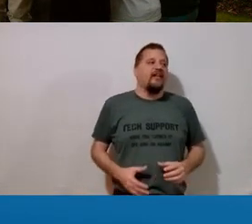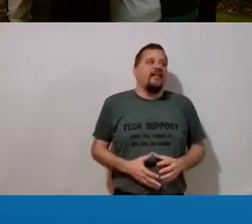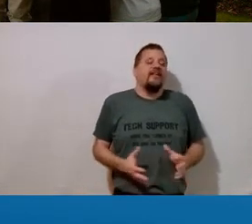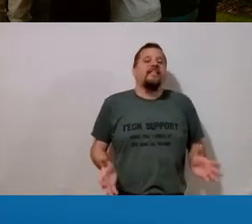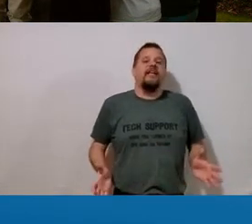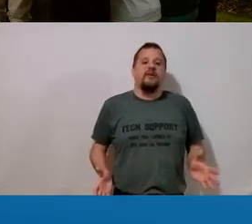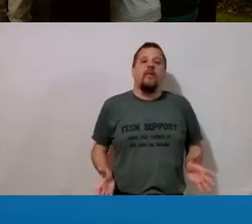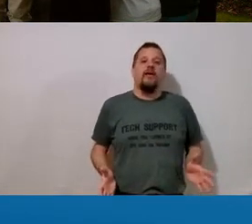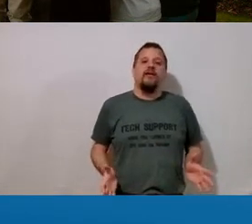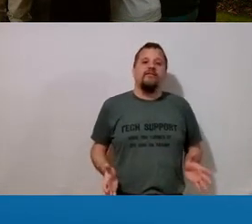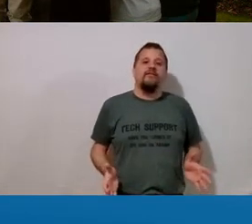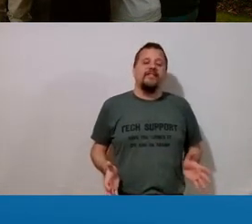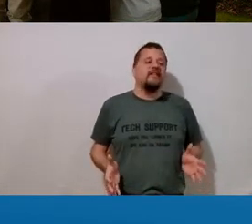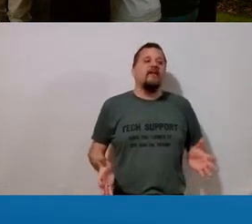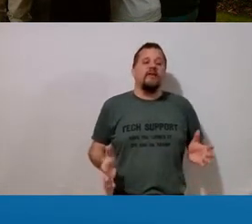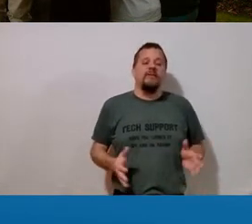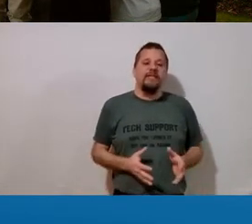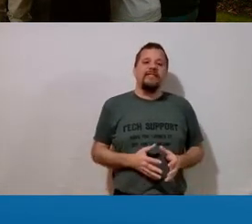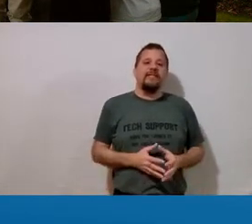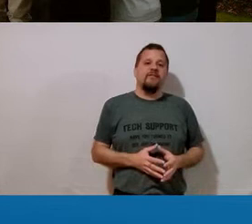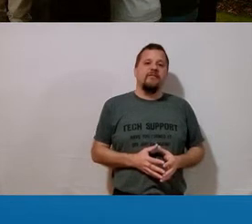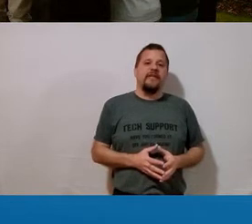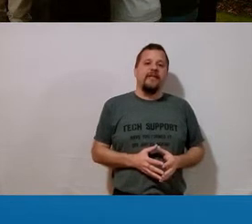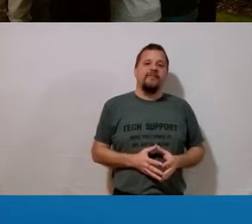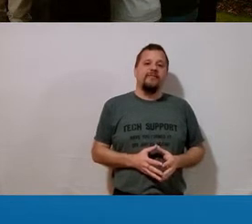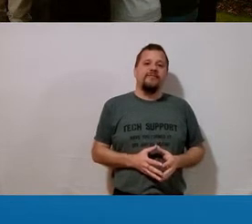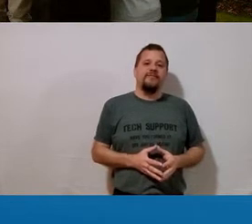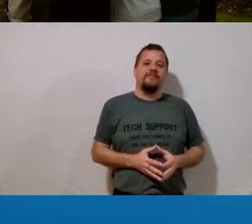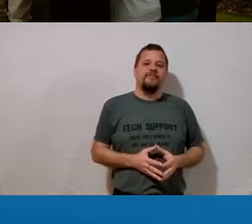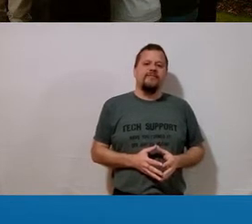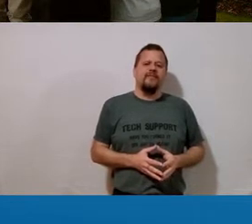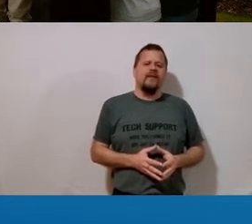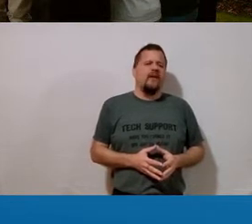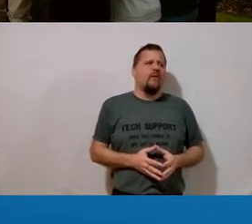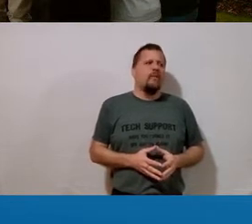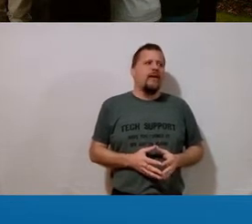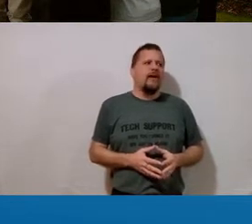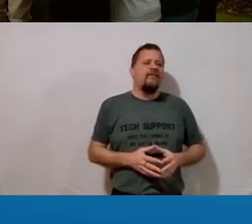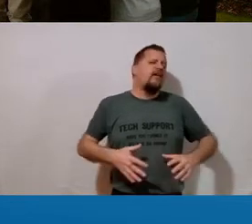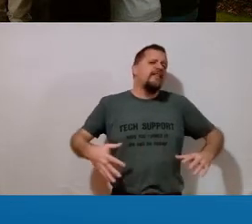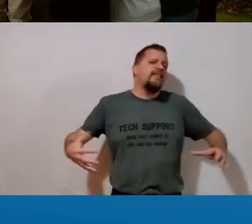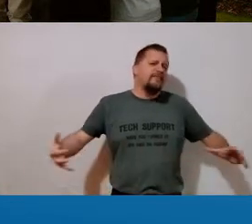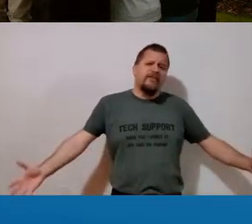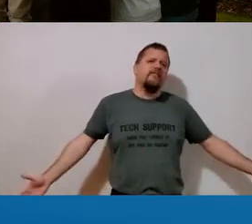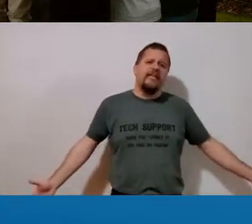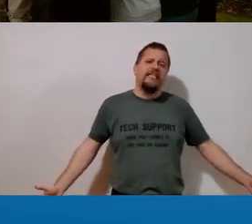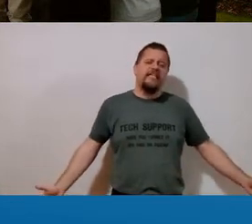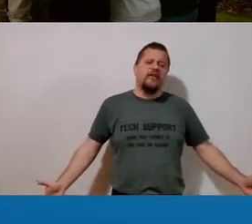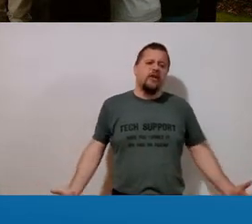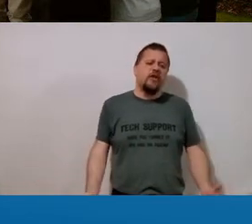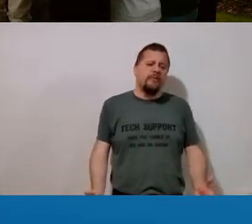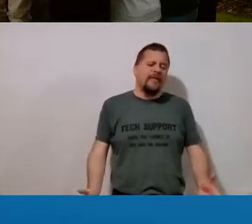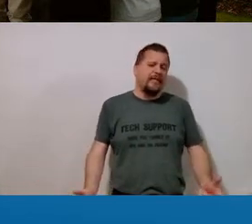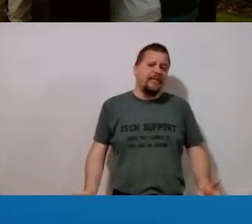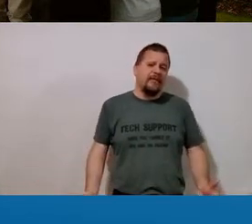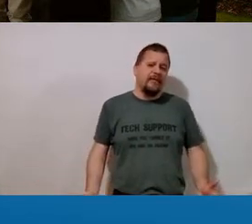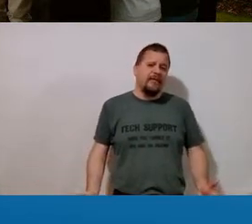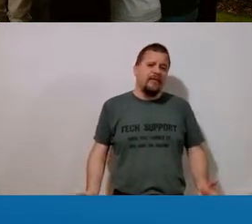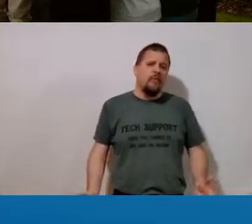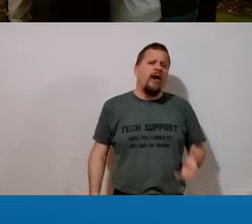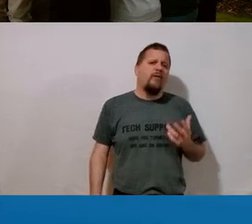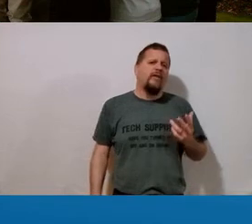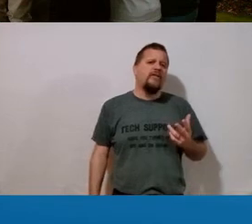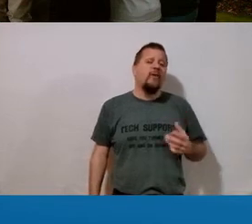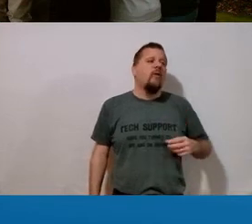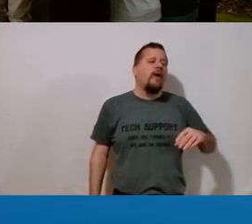conversation it's dead in the water it's not going to be a successful meeting but of all the different ingredients that there could be